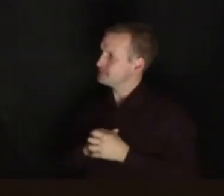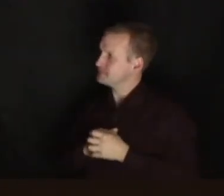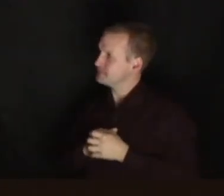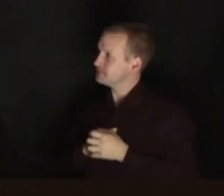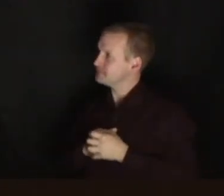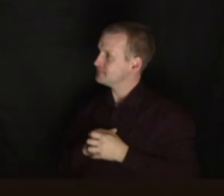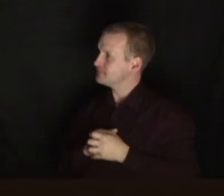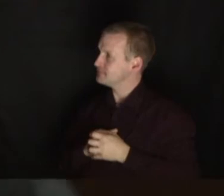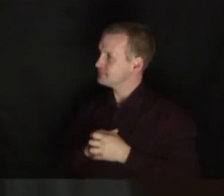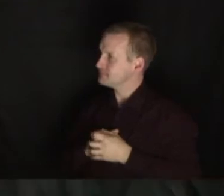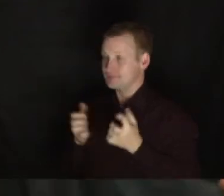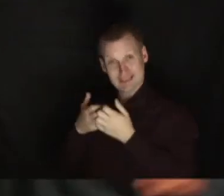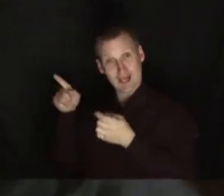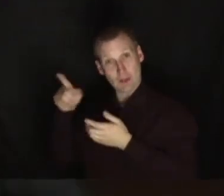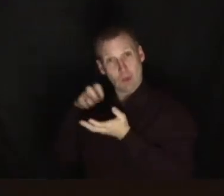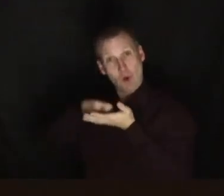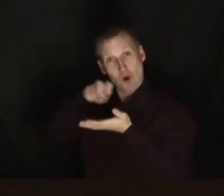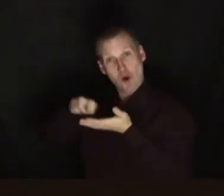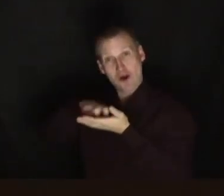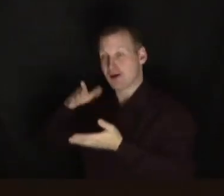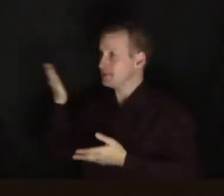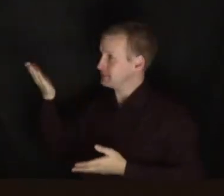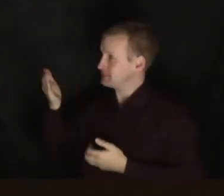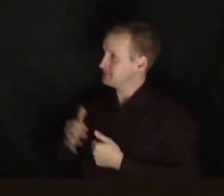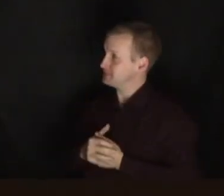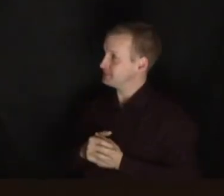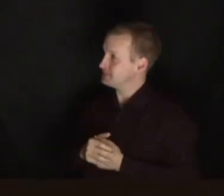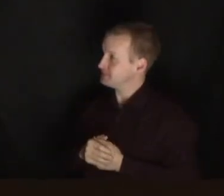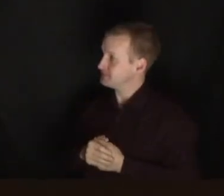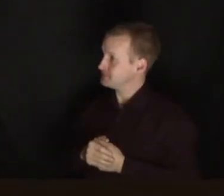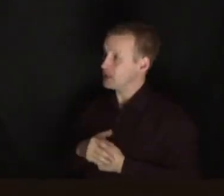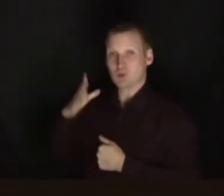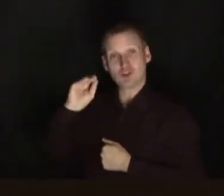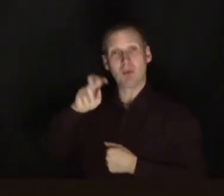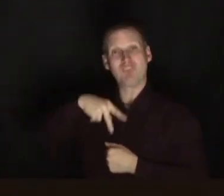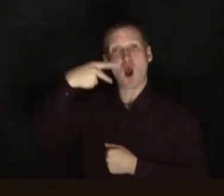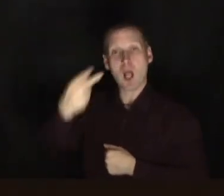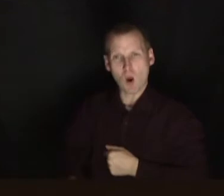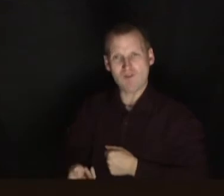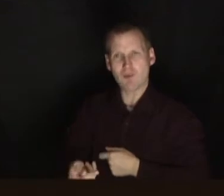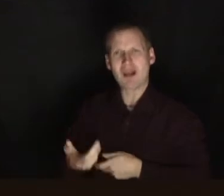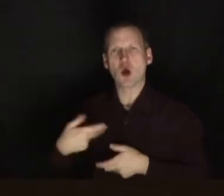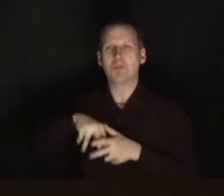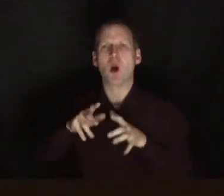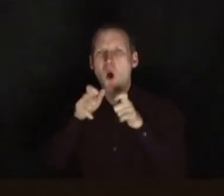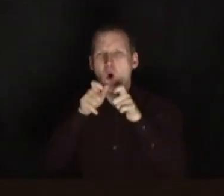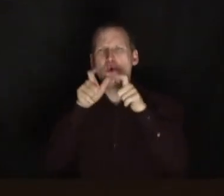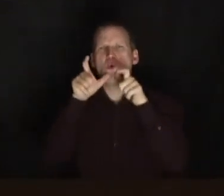if any other child has that issue. So he would be walking along and every now and again he'd stop and fall over like they do and when he stood up he'd go